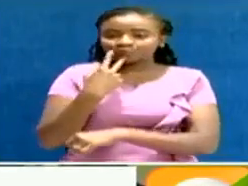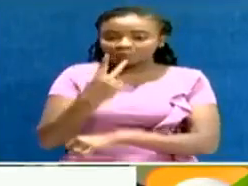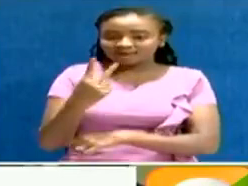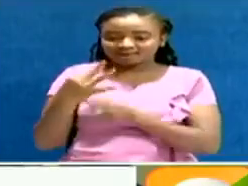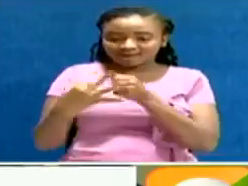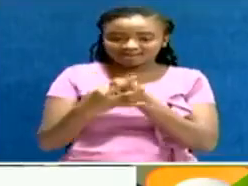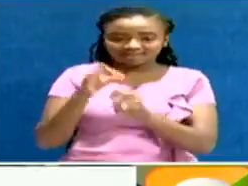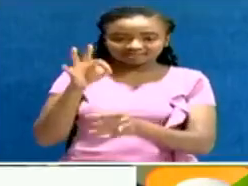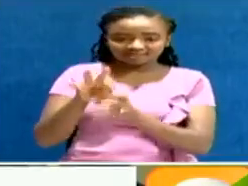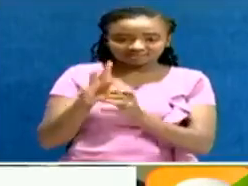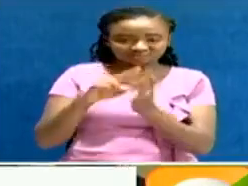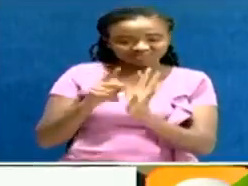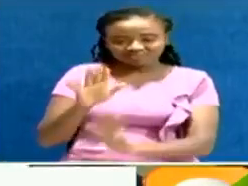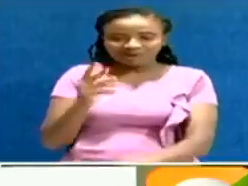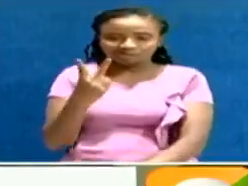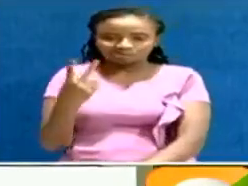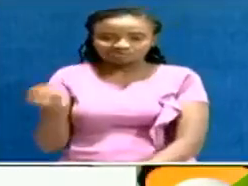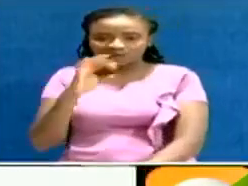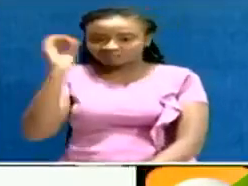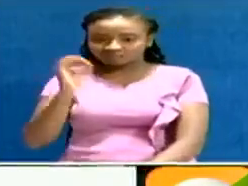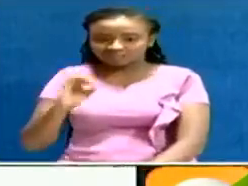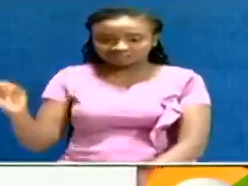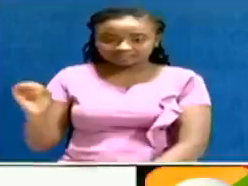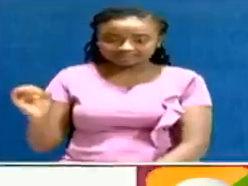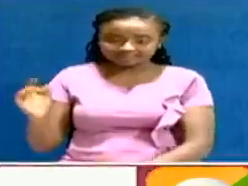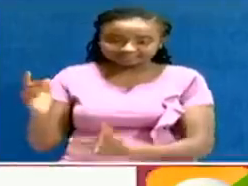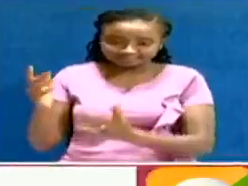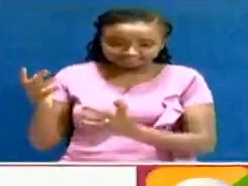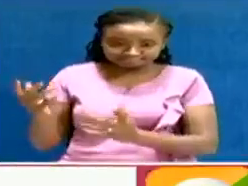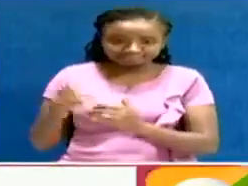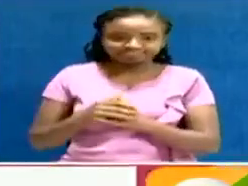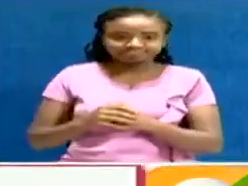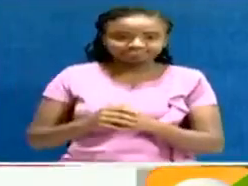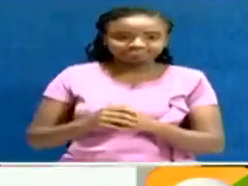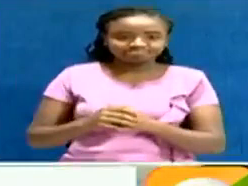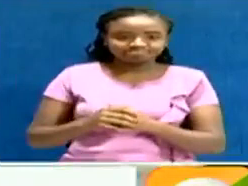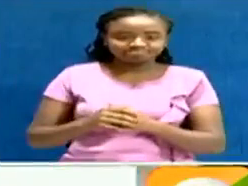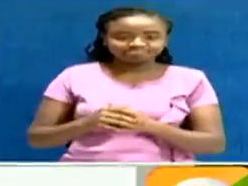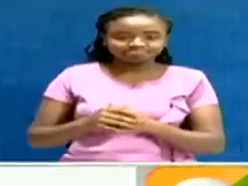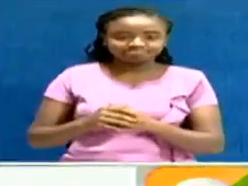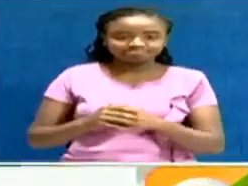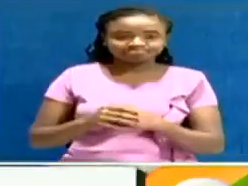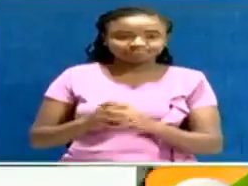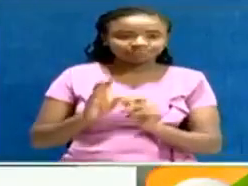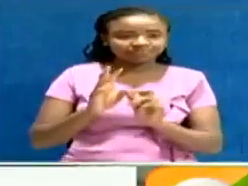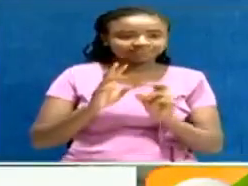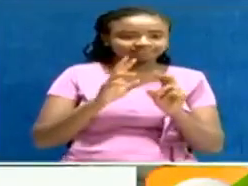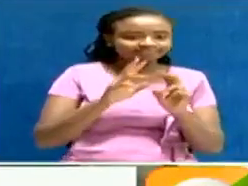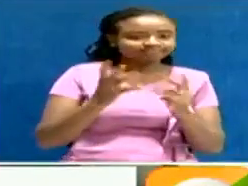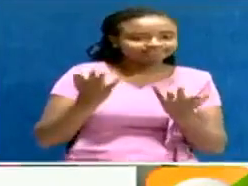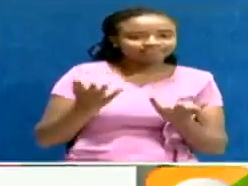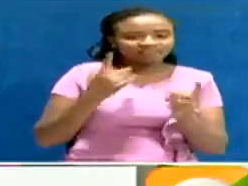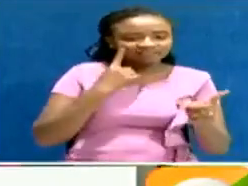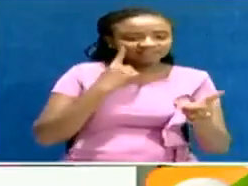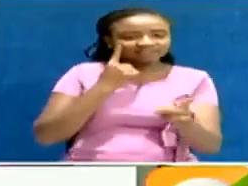representing 25% of the total votes cast. So, we have been looking around through the entire constituency the entire day.